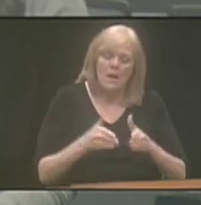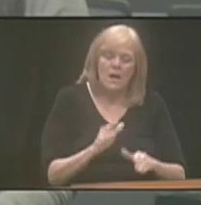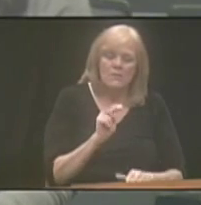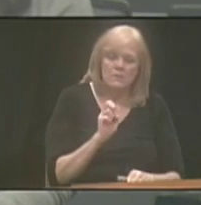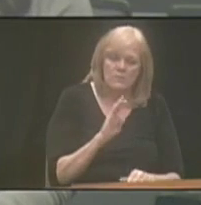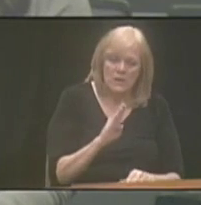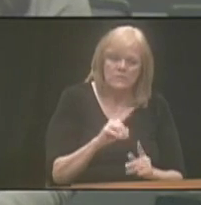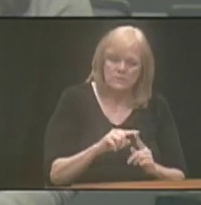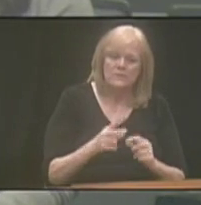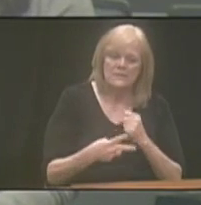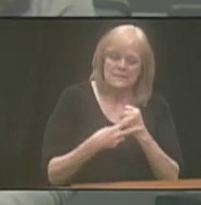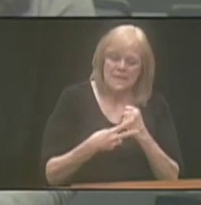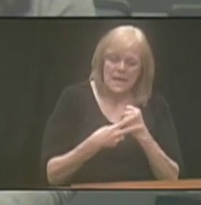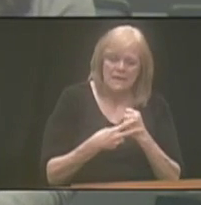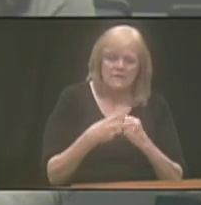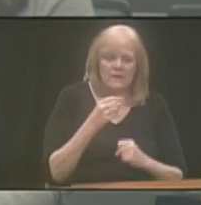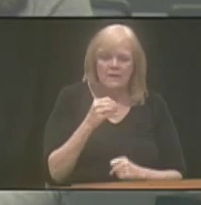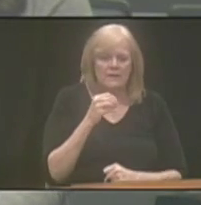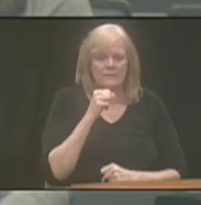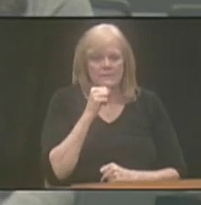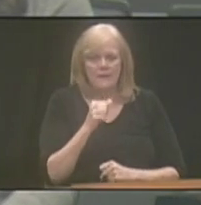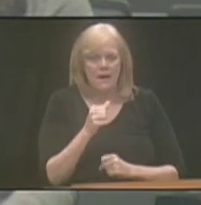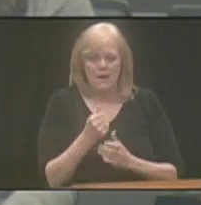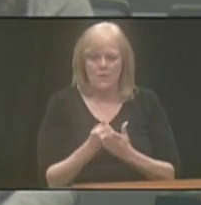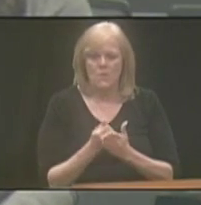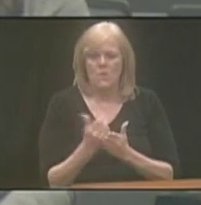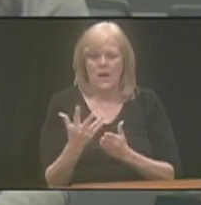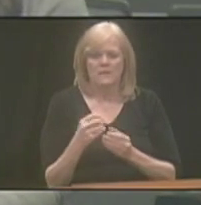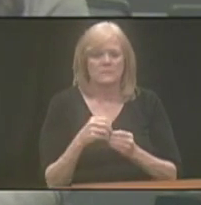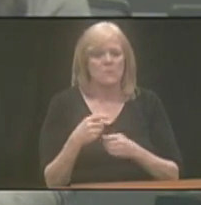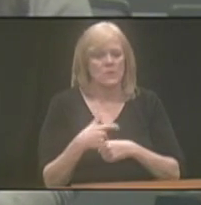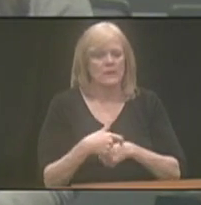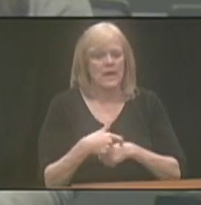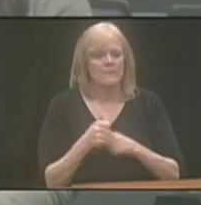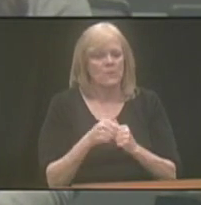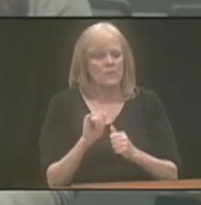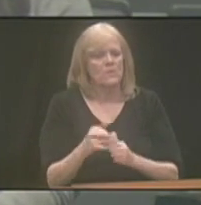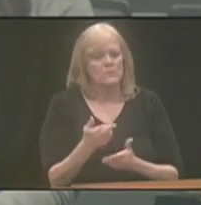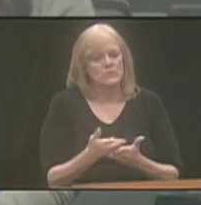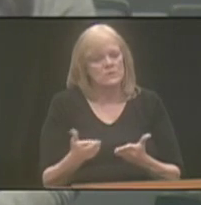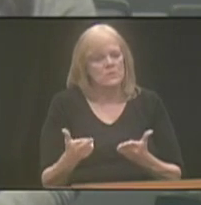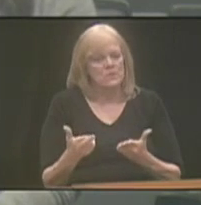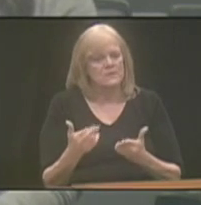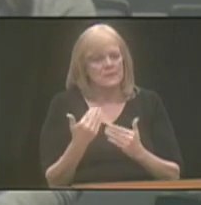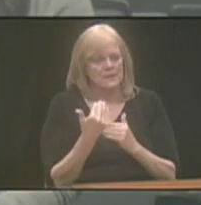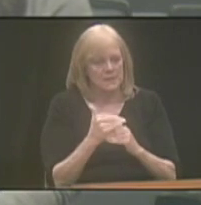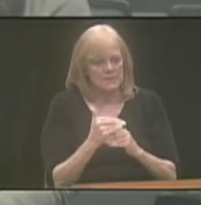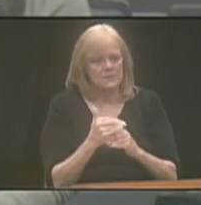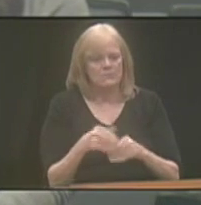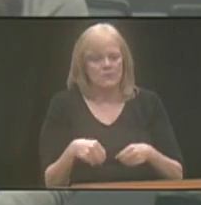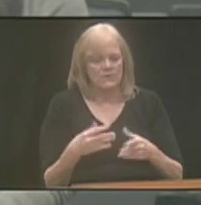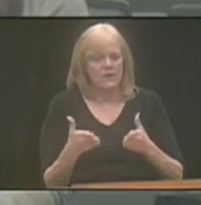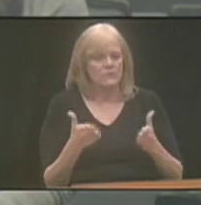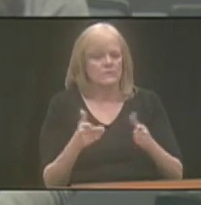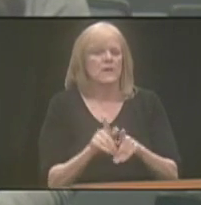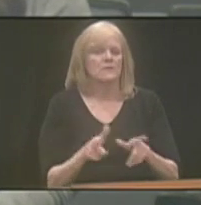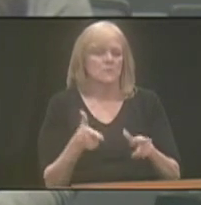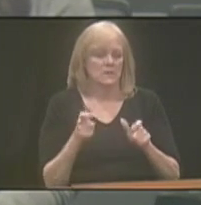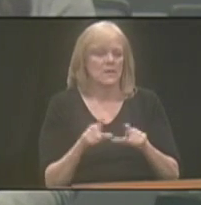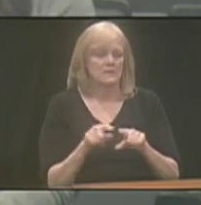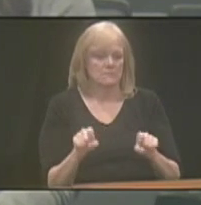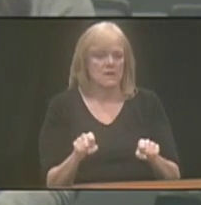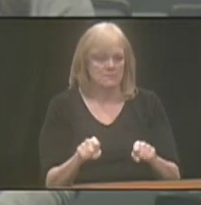Nebraskans to be able to save and not, in a sense, waste more time with those resource limits and providing the service as quickly as